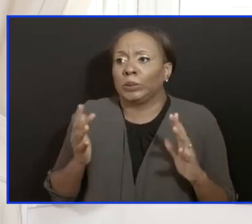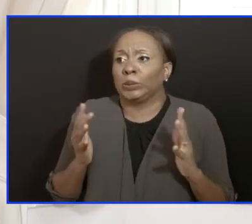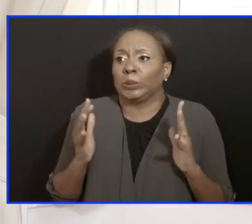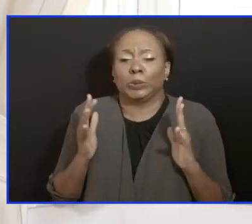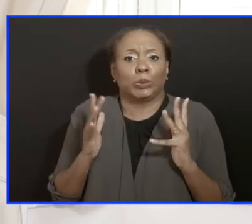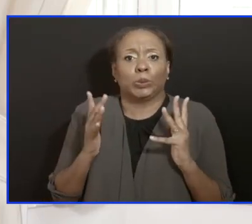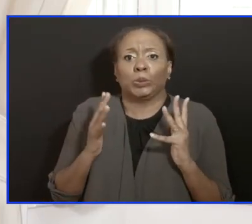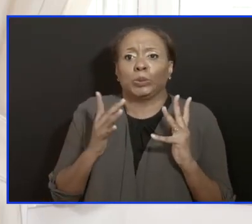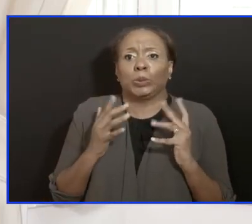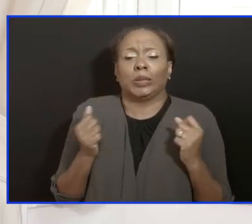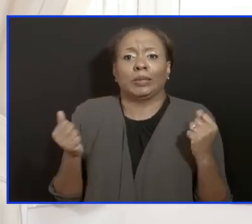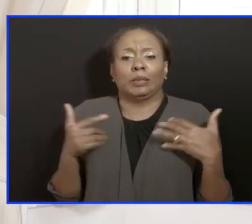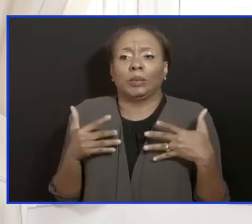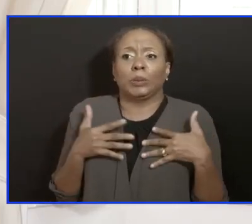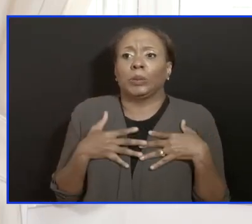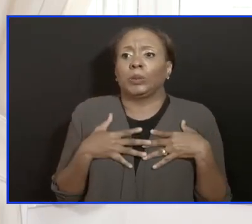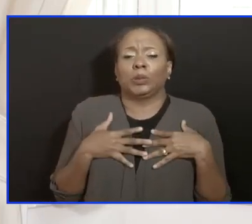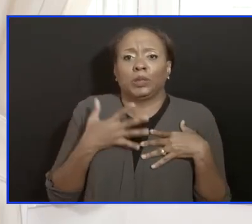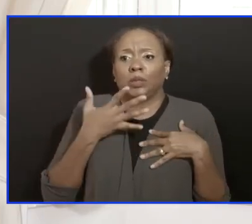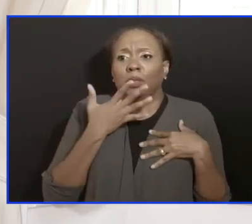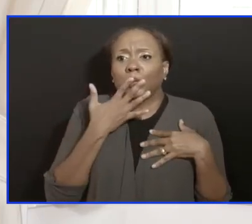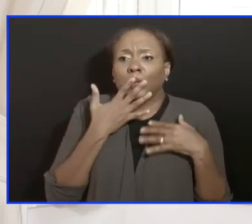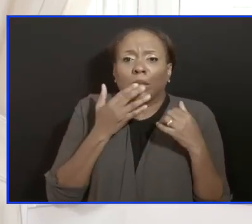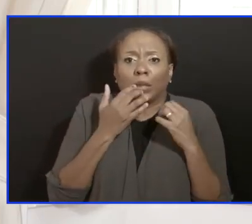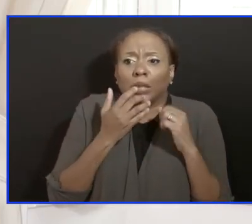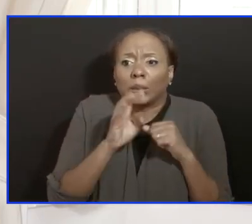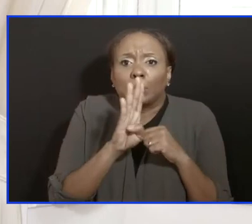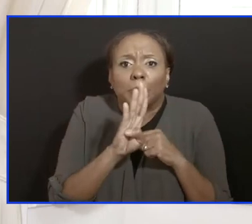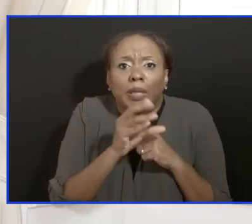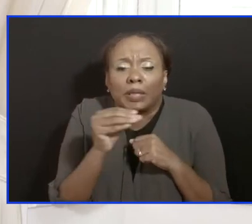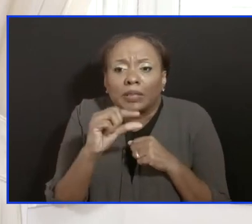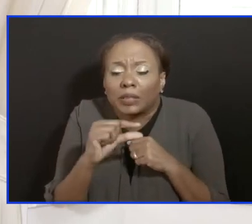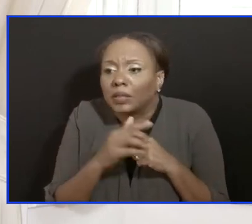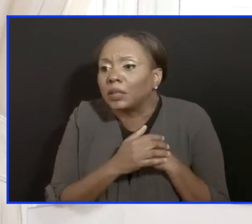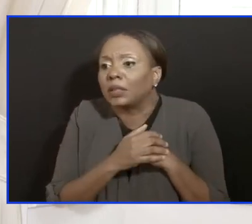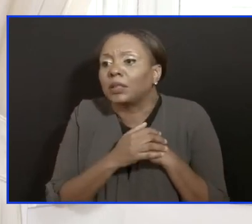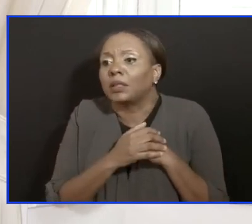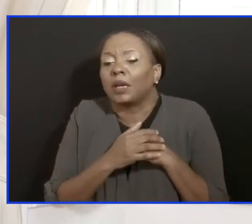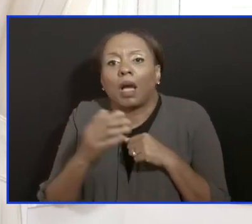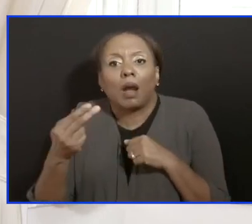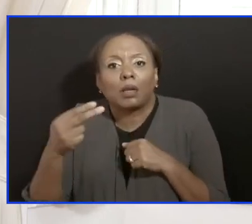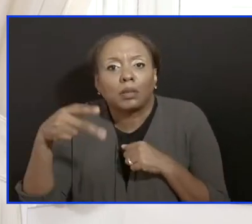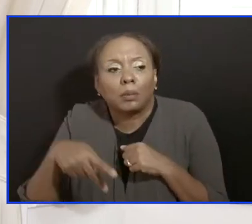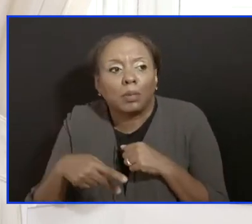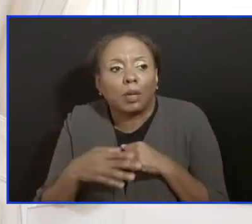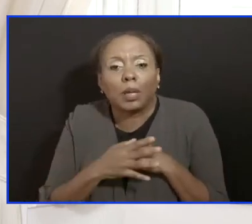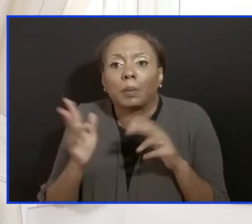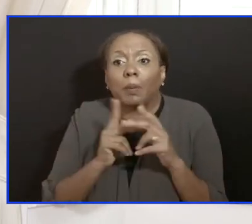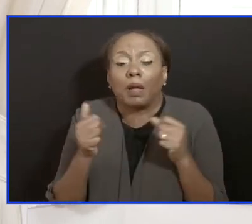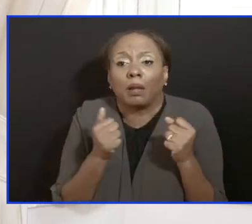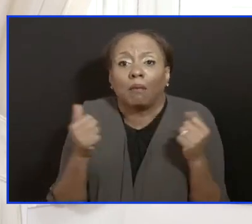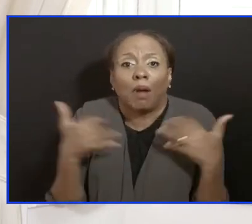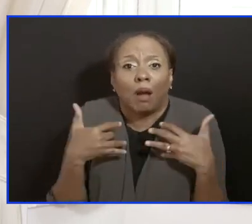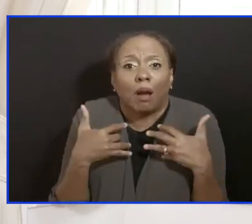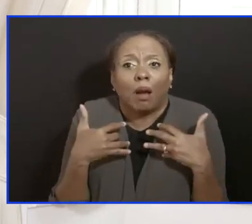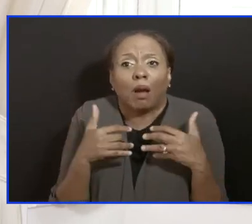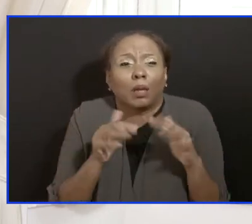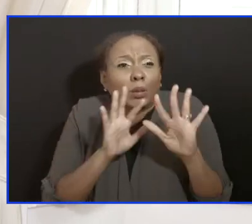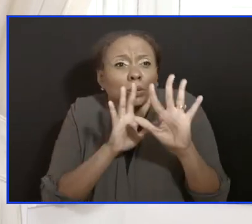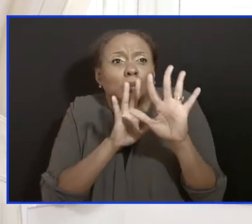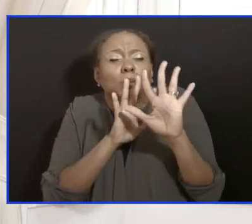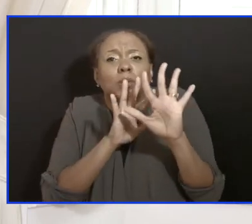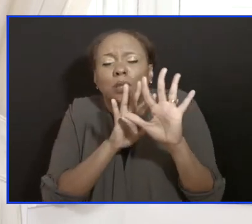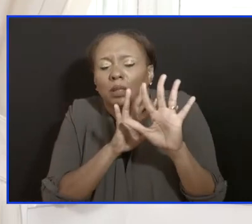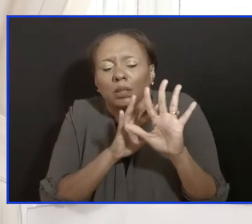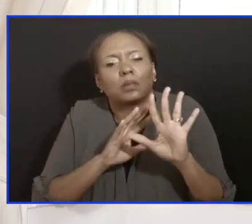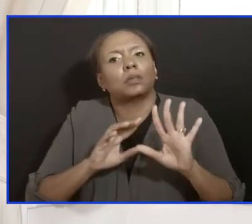isolation facility, like Harrison Point, Black Mongolup, Sun Bay, any of the facilities across the island. But I want to remind you